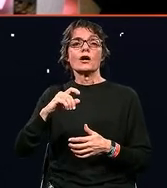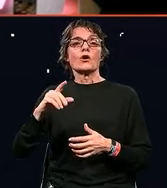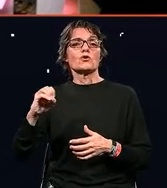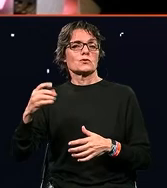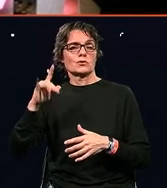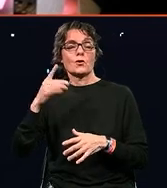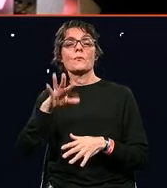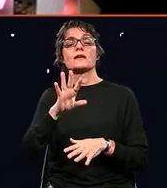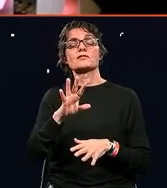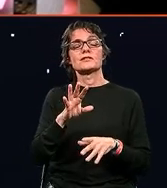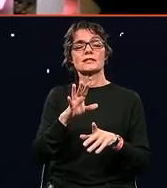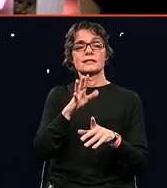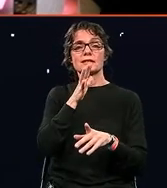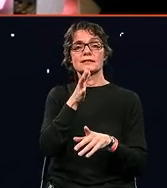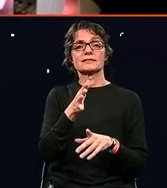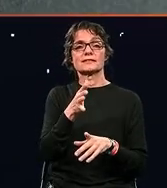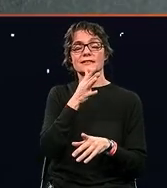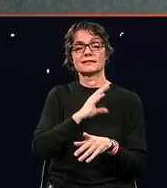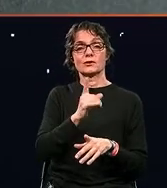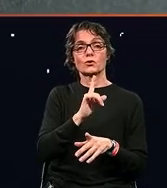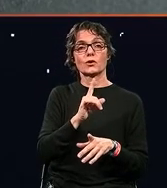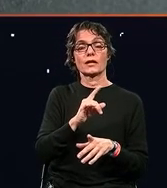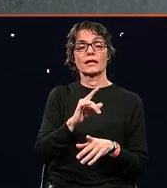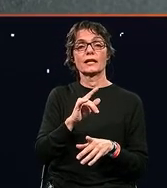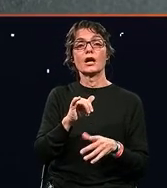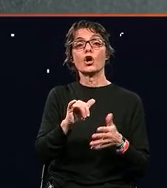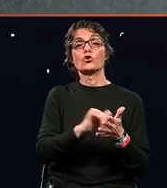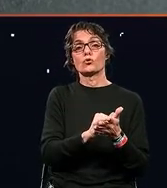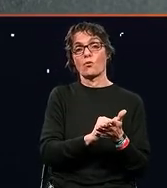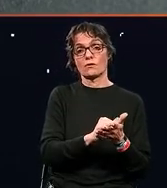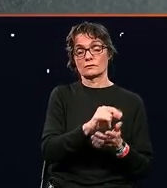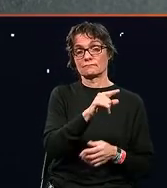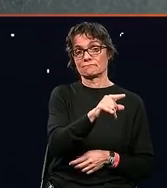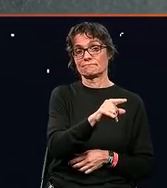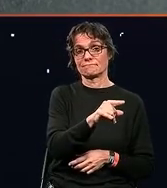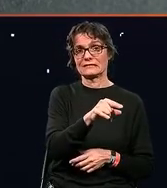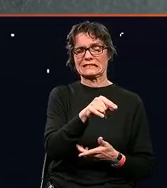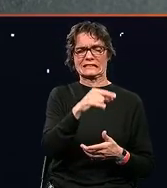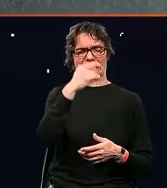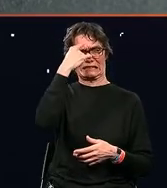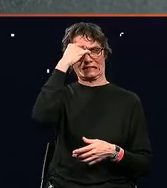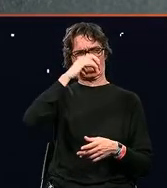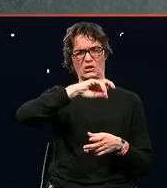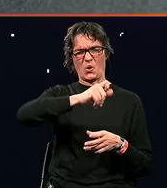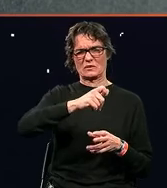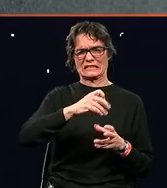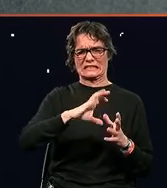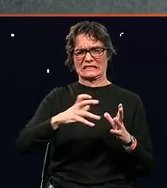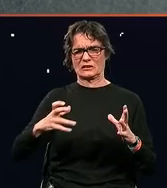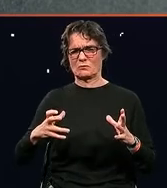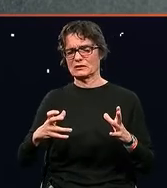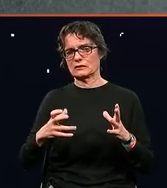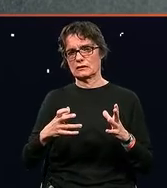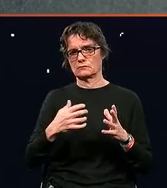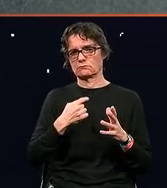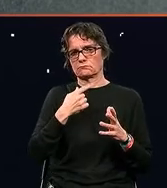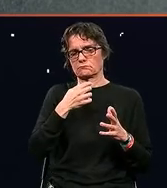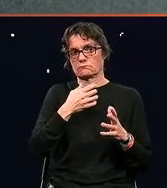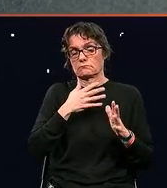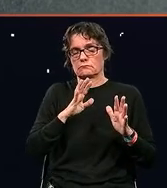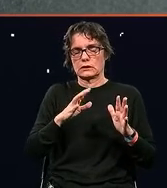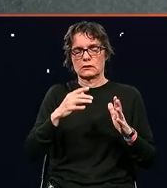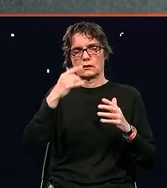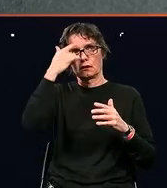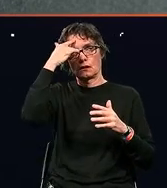said, we would like to have our next office in New York, which is the most complicated place for me in the world to open up an